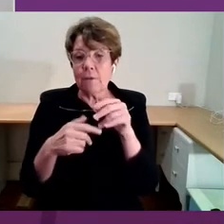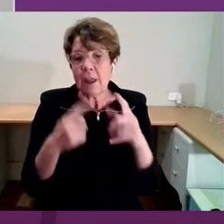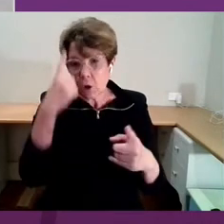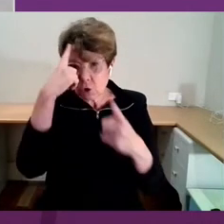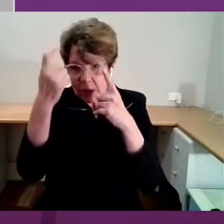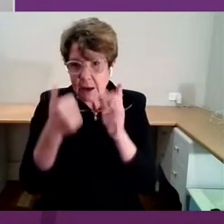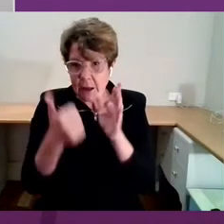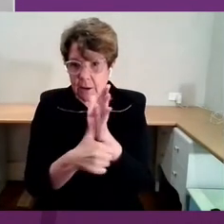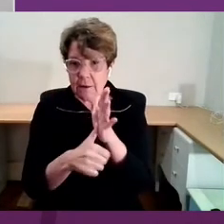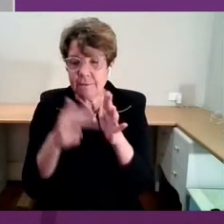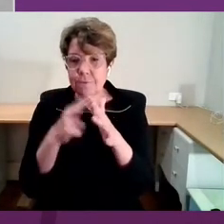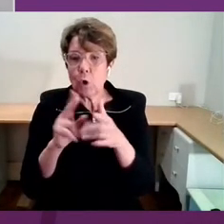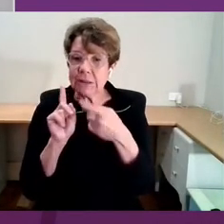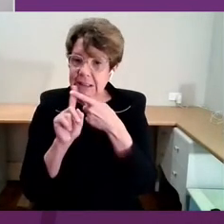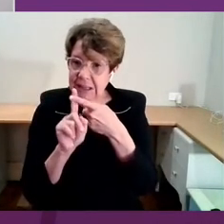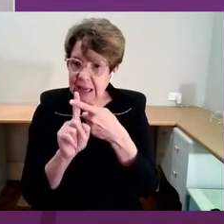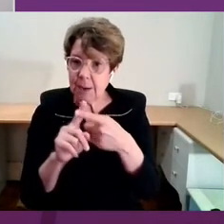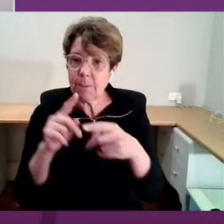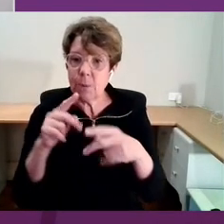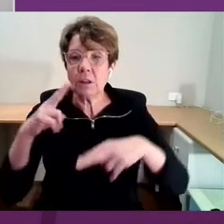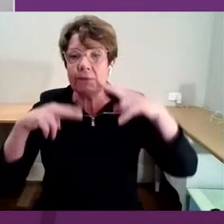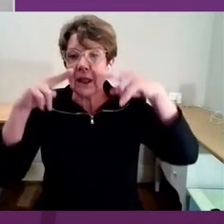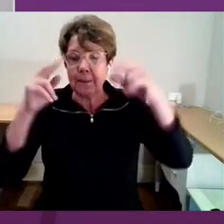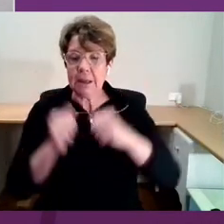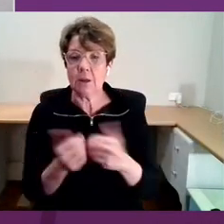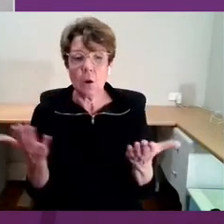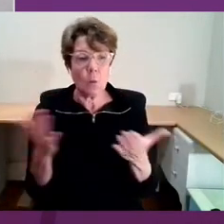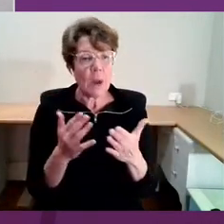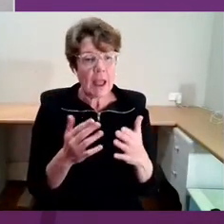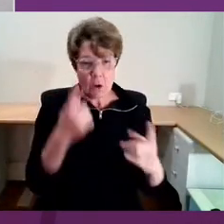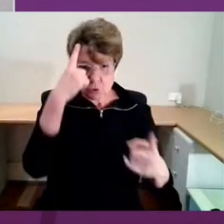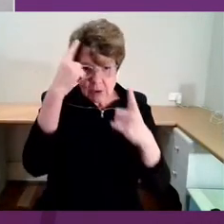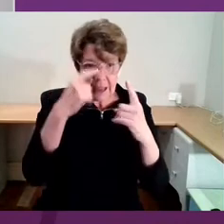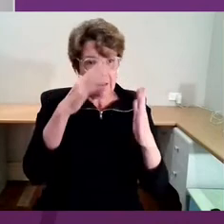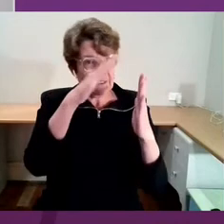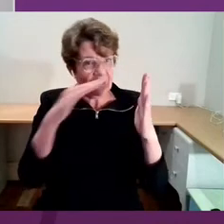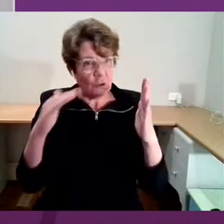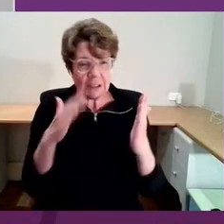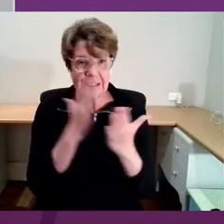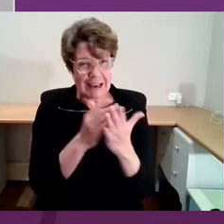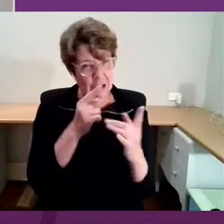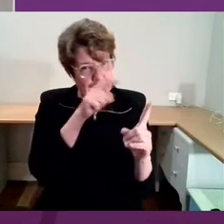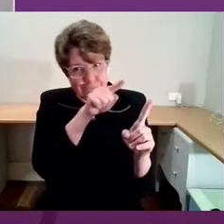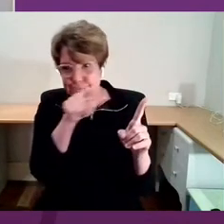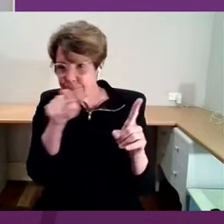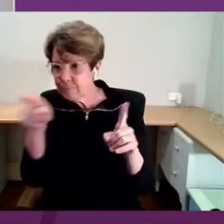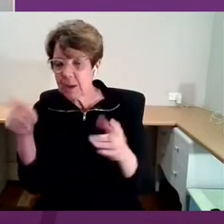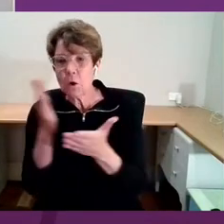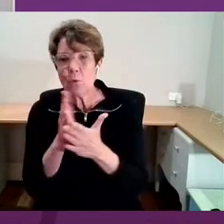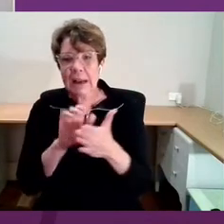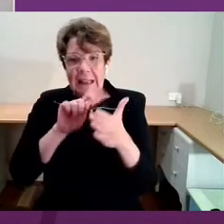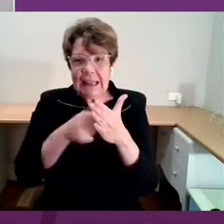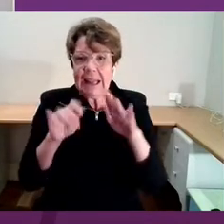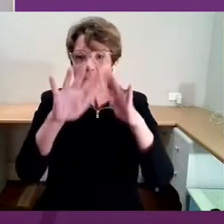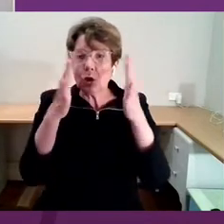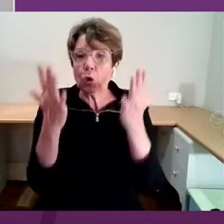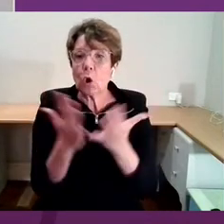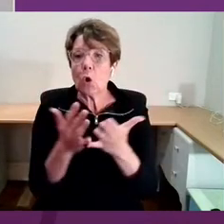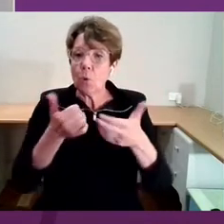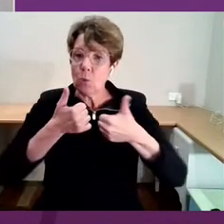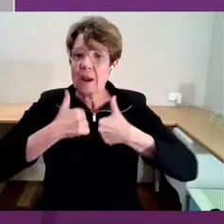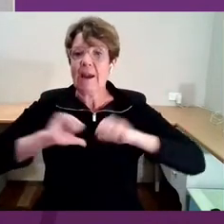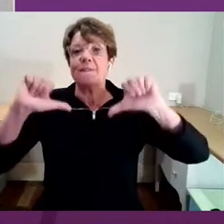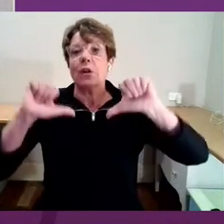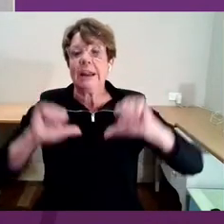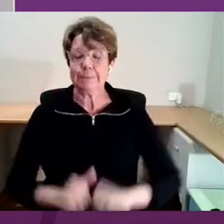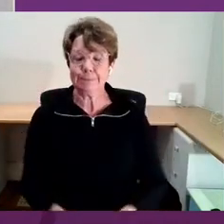development, where the creative industries have been specifically singled out as a key to global recovery. I